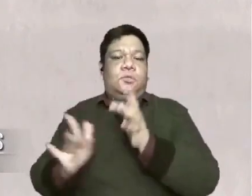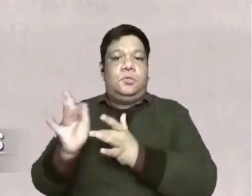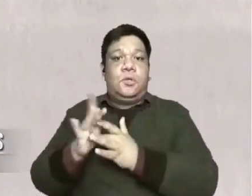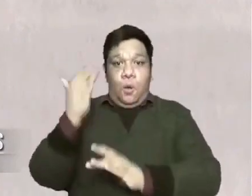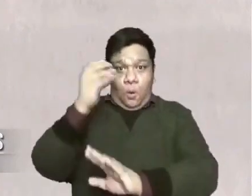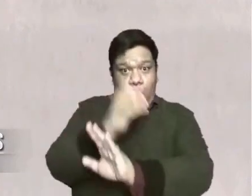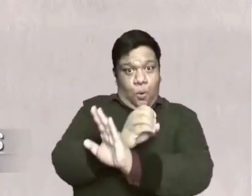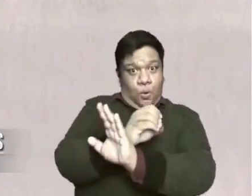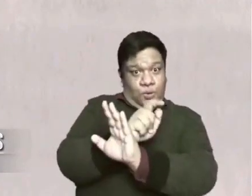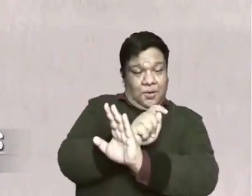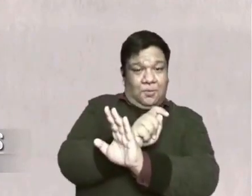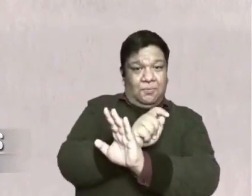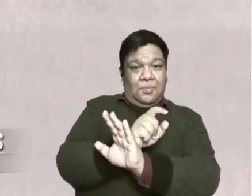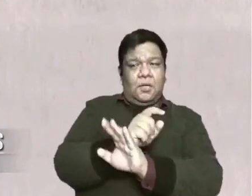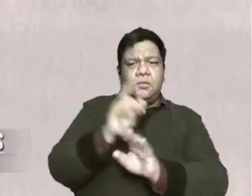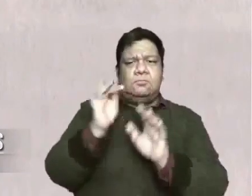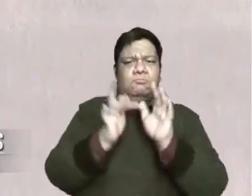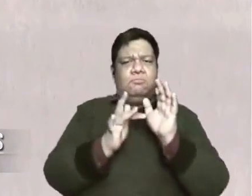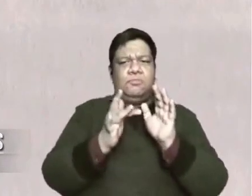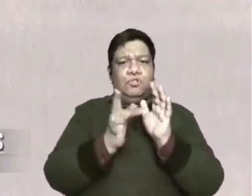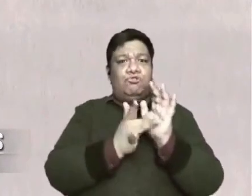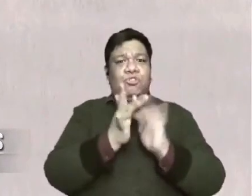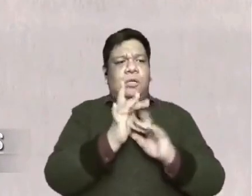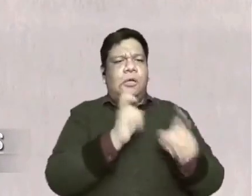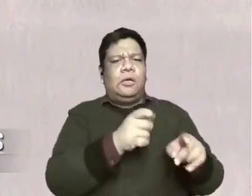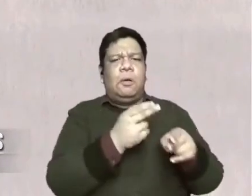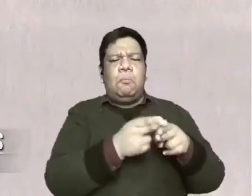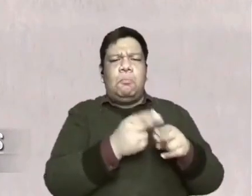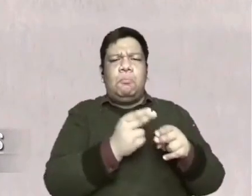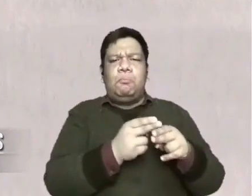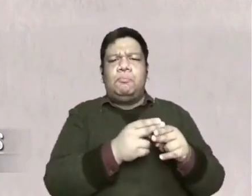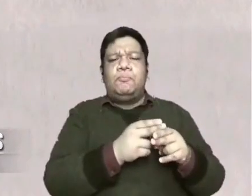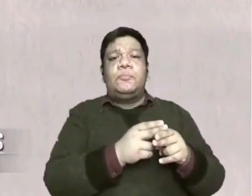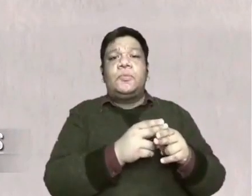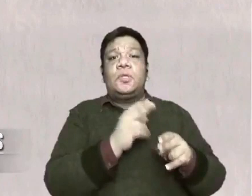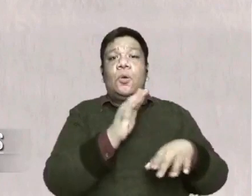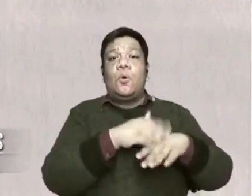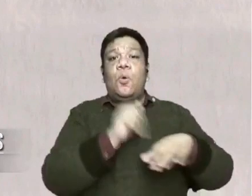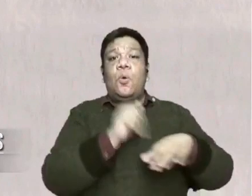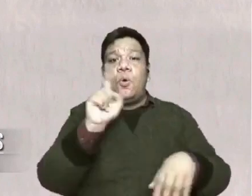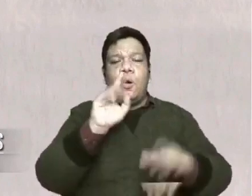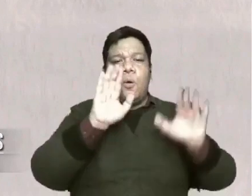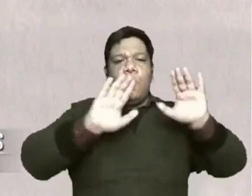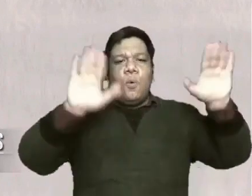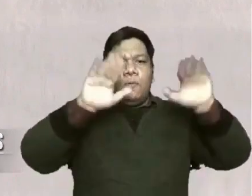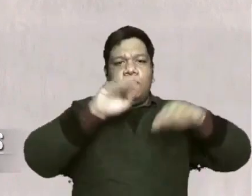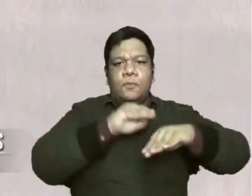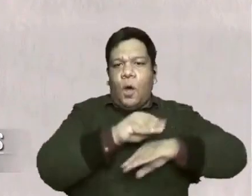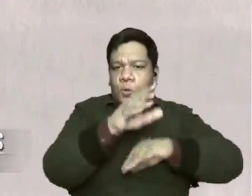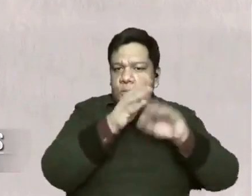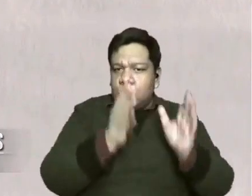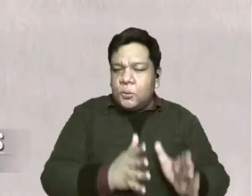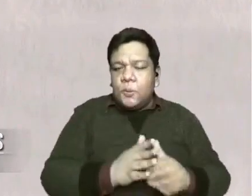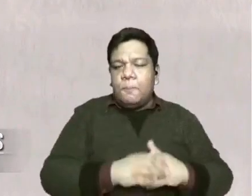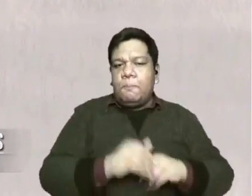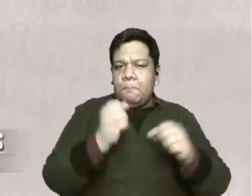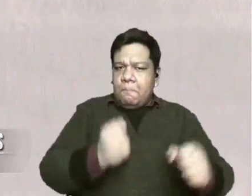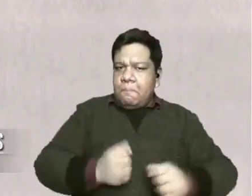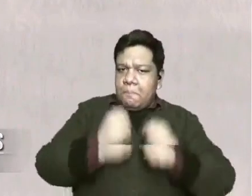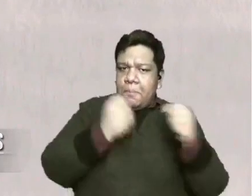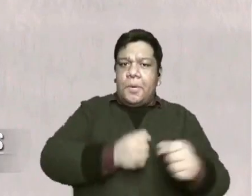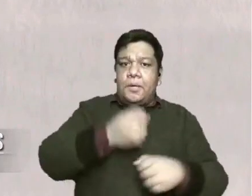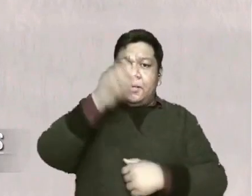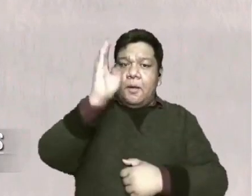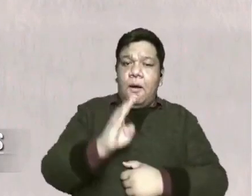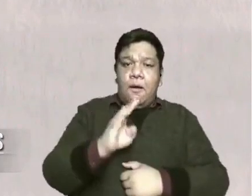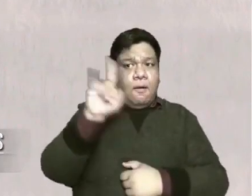Christ was given this name in Isaiah 9 7 and his name shall be called Wonderful Counselor Mighty